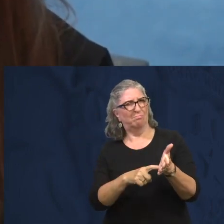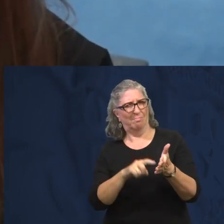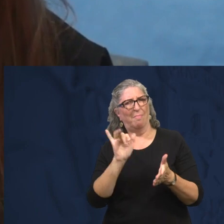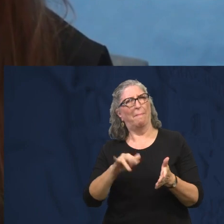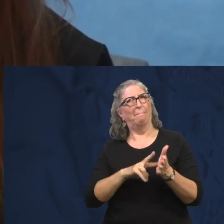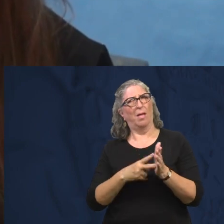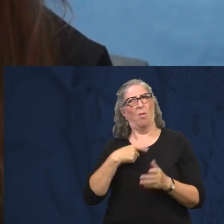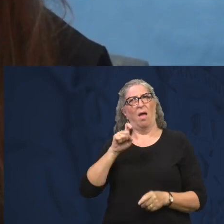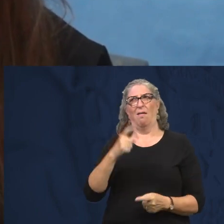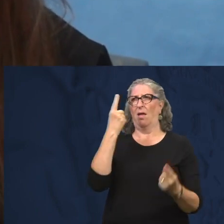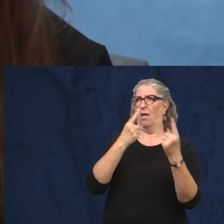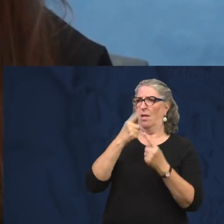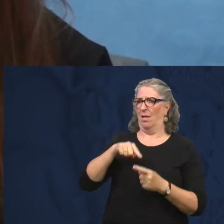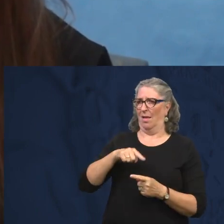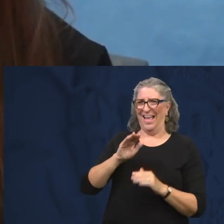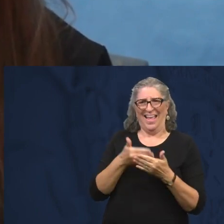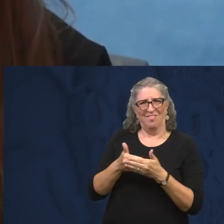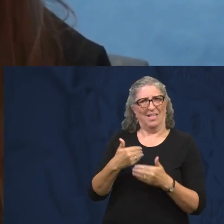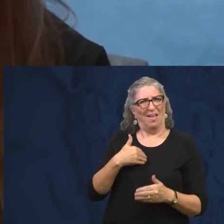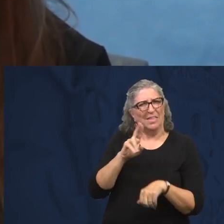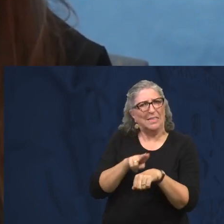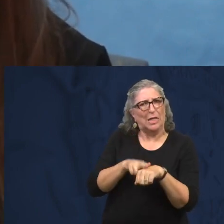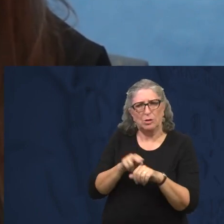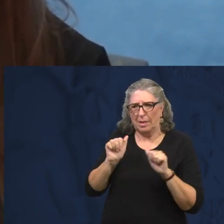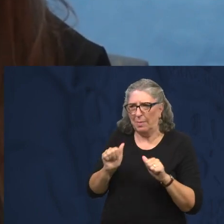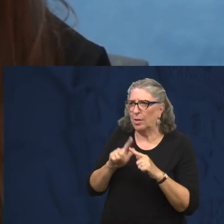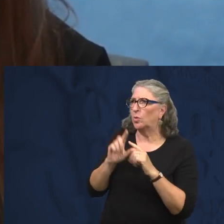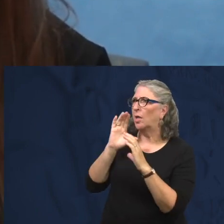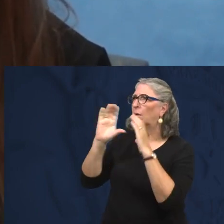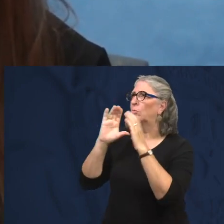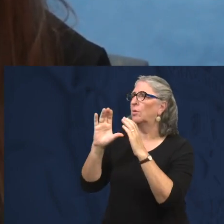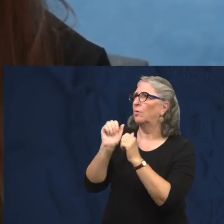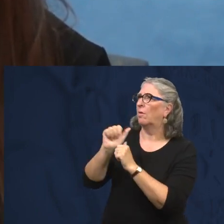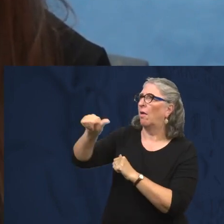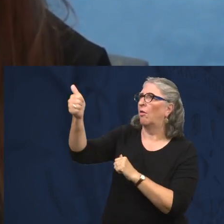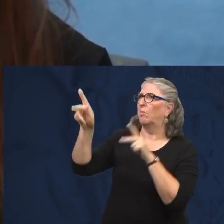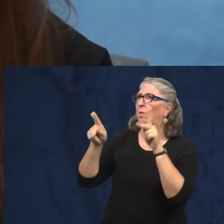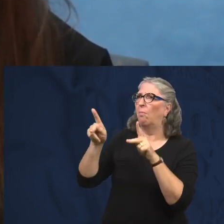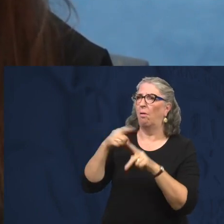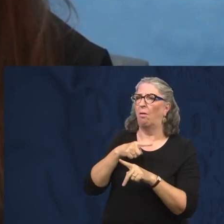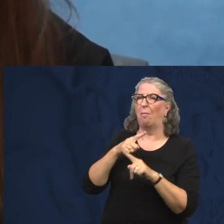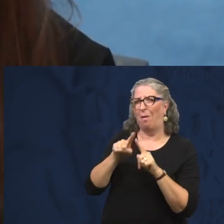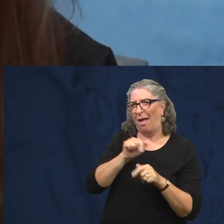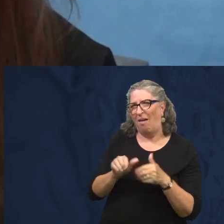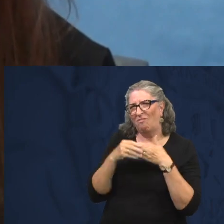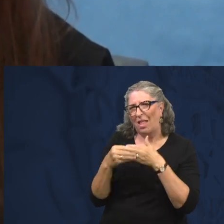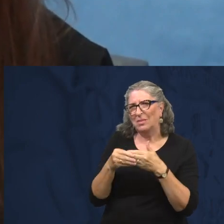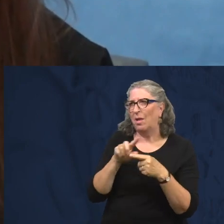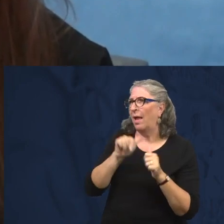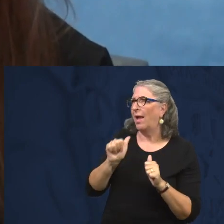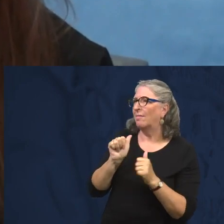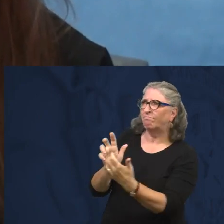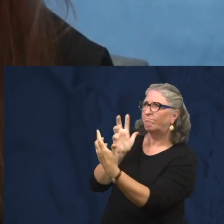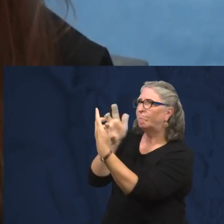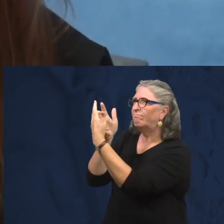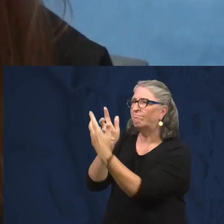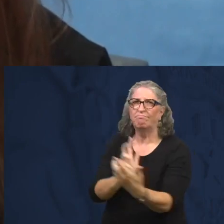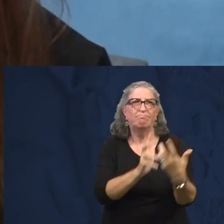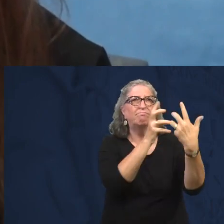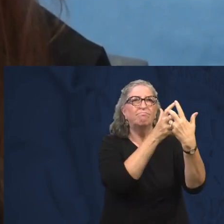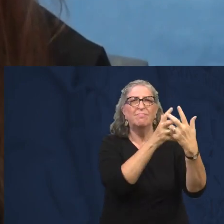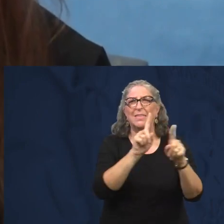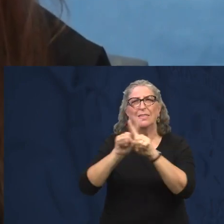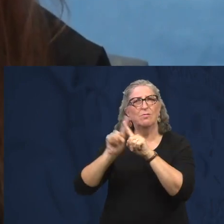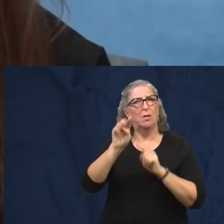One that pushes us to consider both infants' natural motivation to communicate with others and their flexibility of